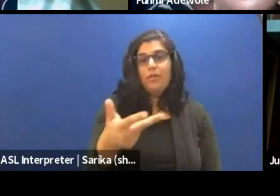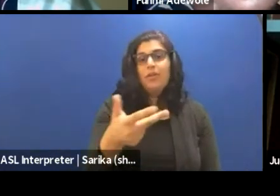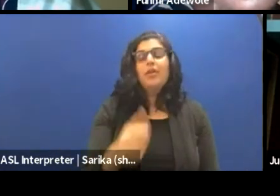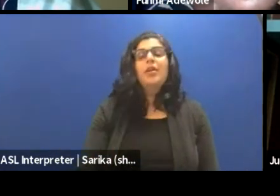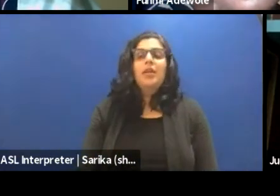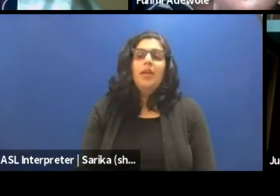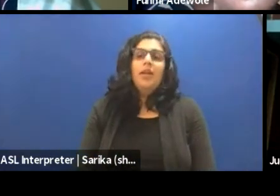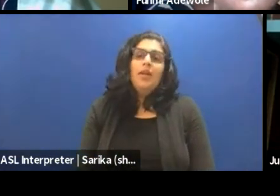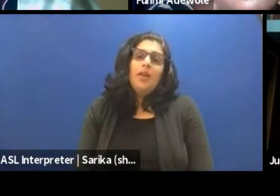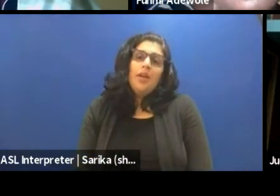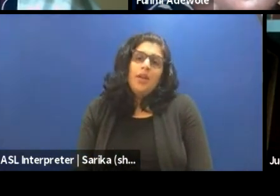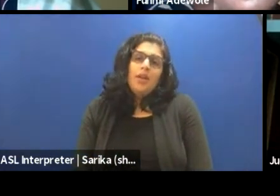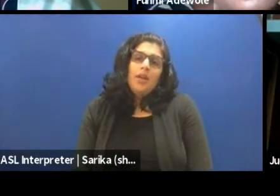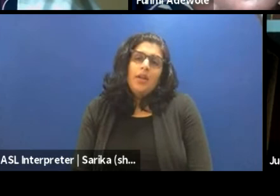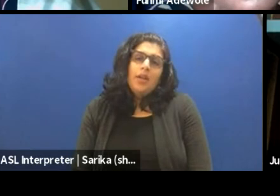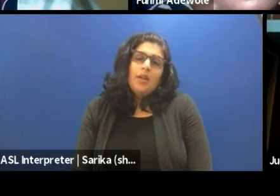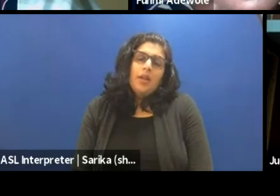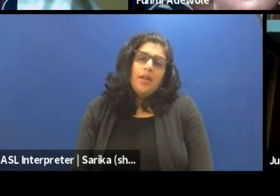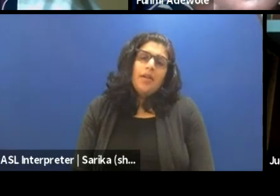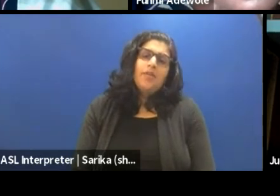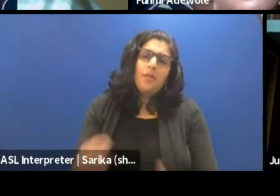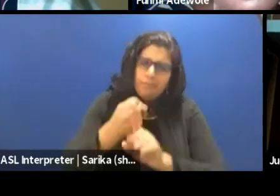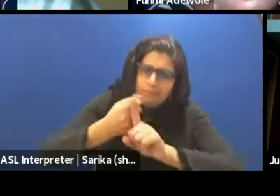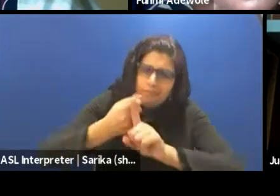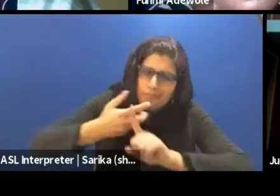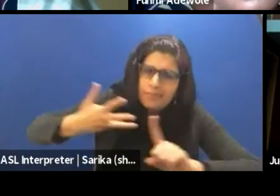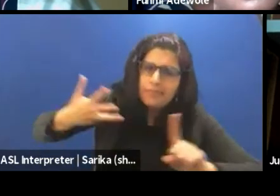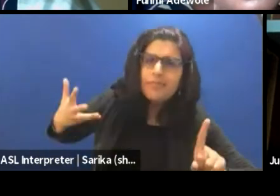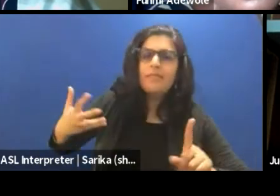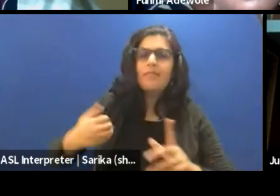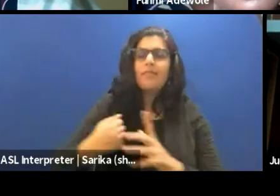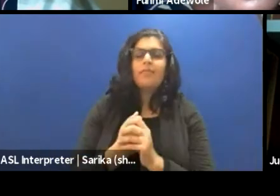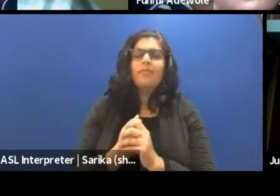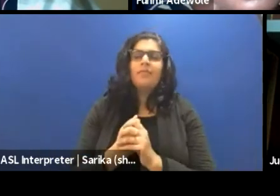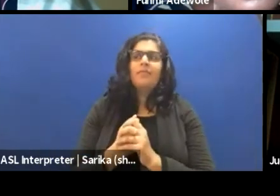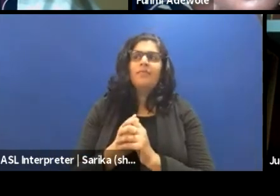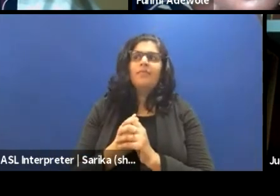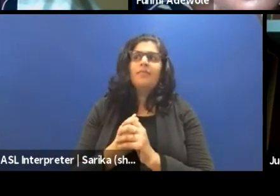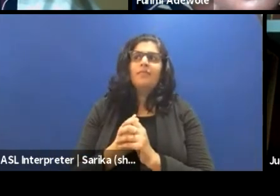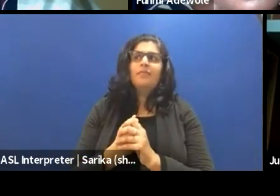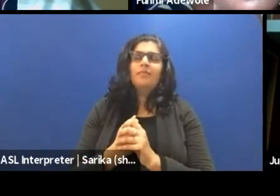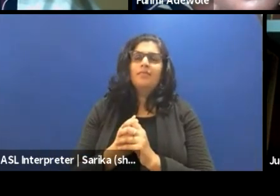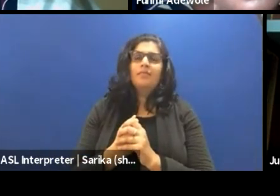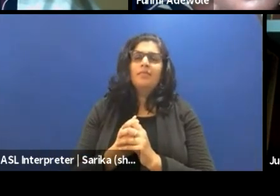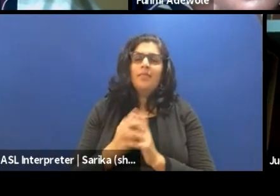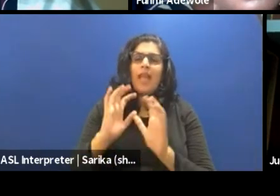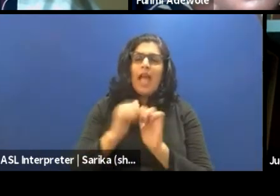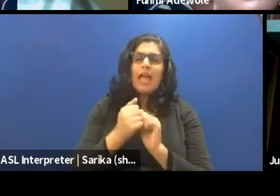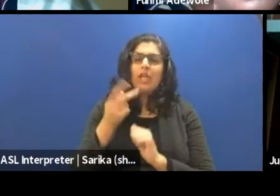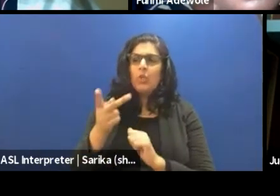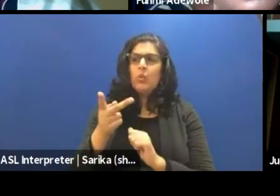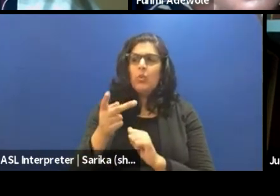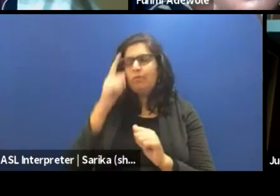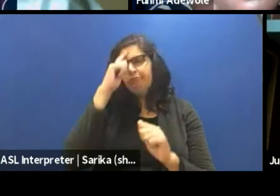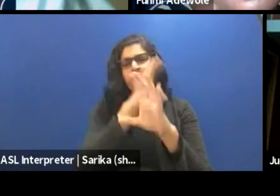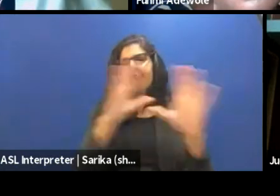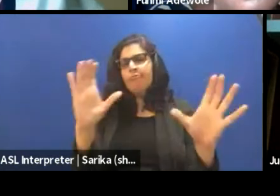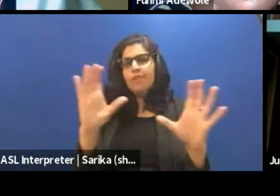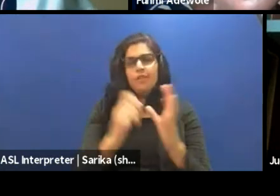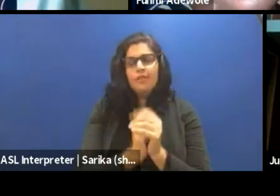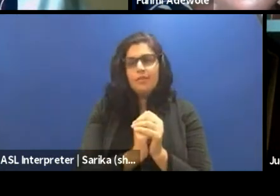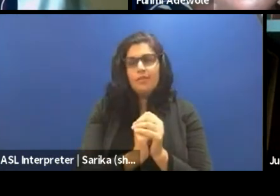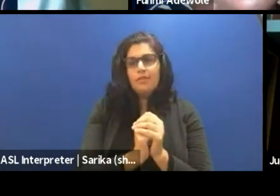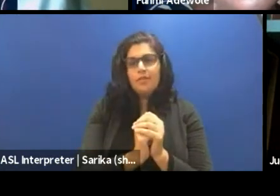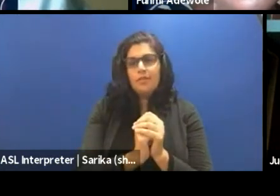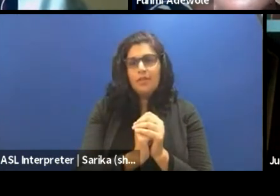be to really speak to that. What does that mean for you? Or, and how do you, how do you see that? When we're calling